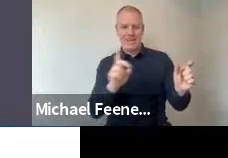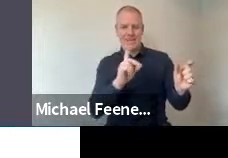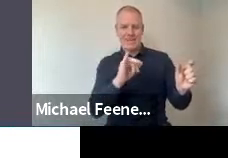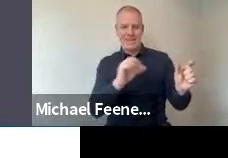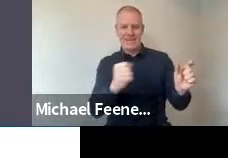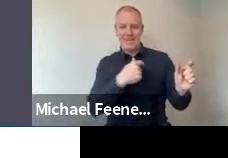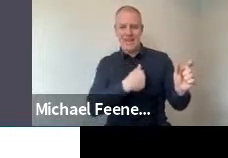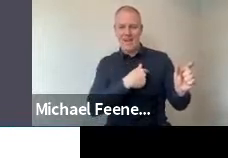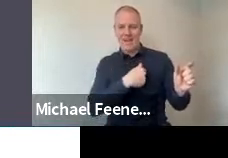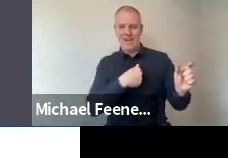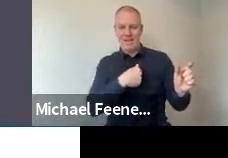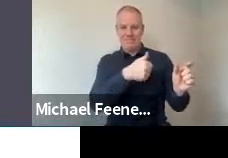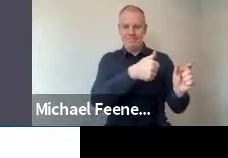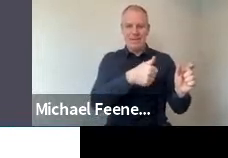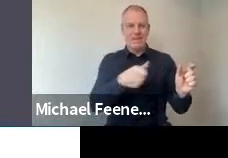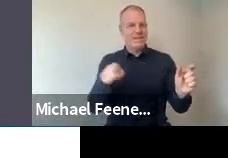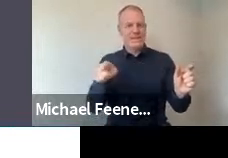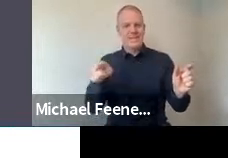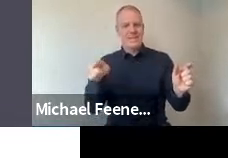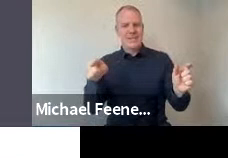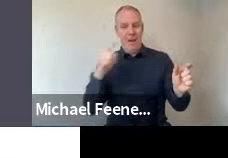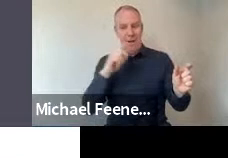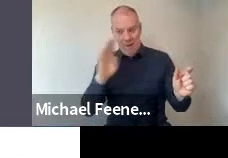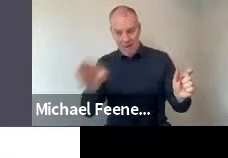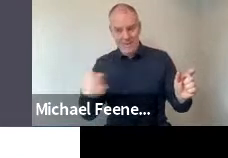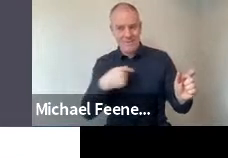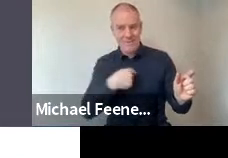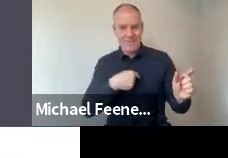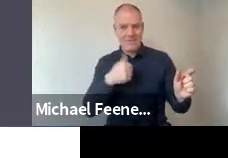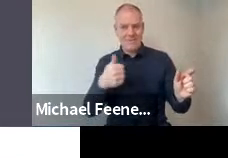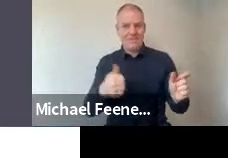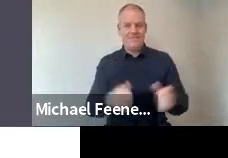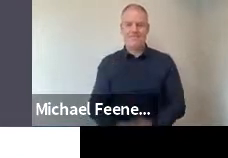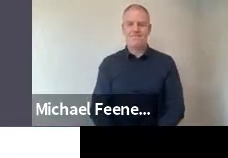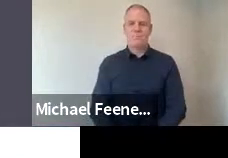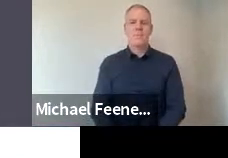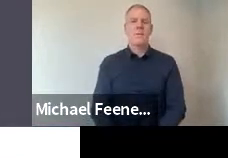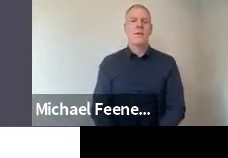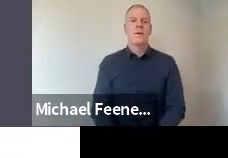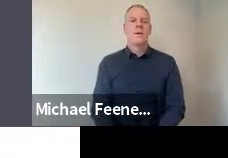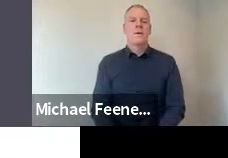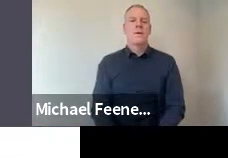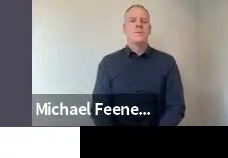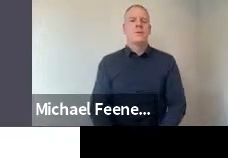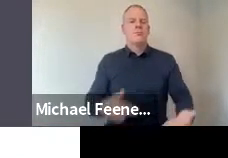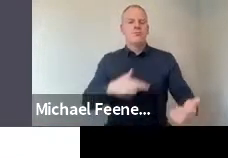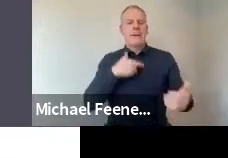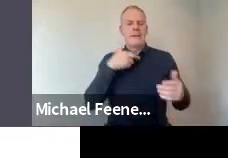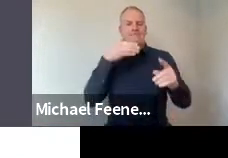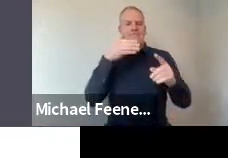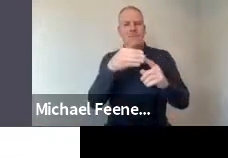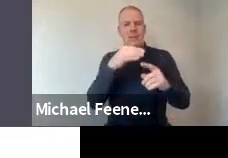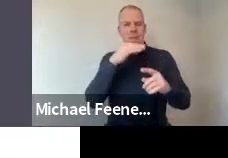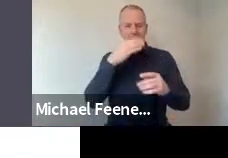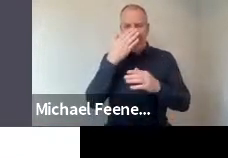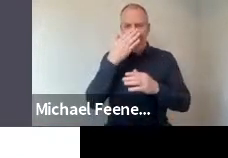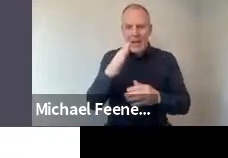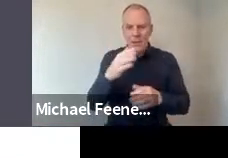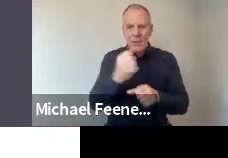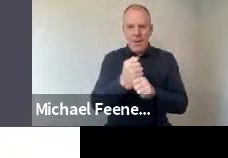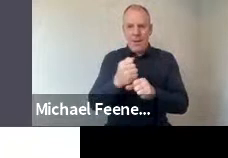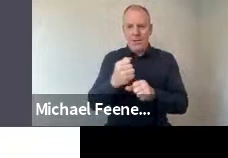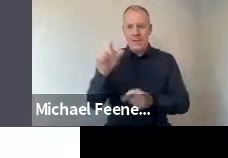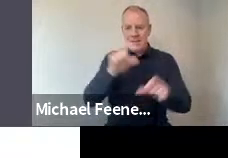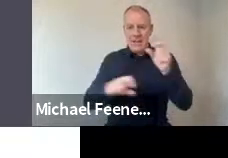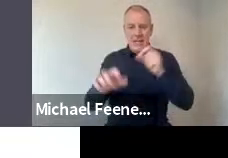it's less fully represented. And so in the end, what we see here in terms of attitudes towards science